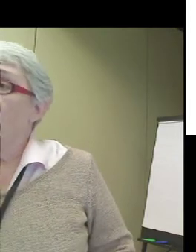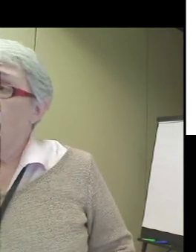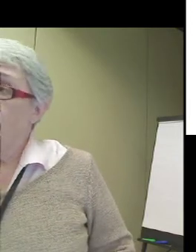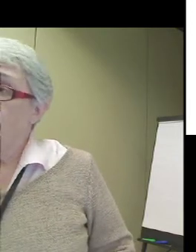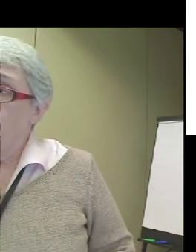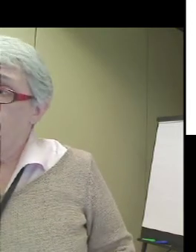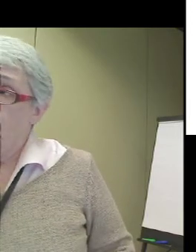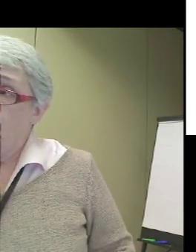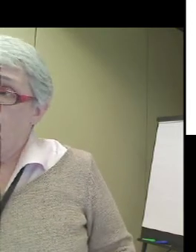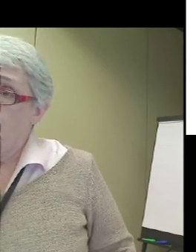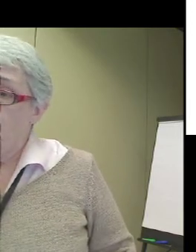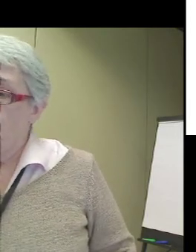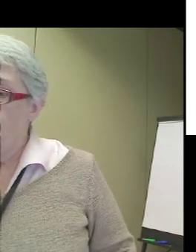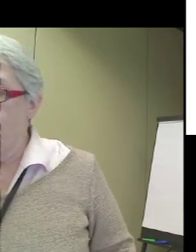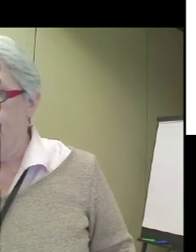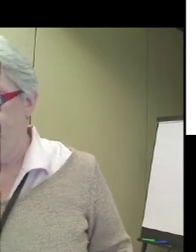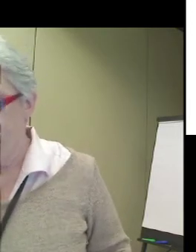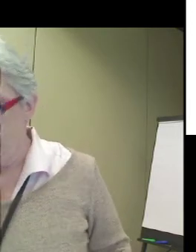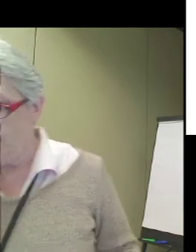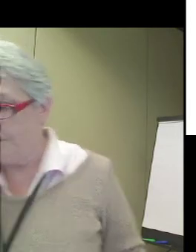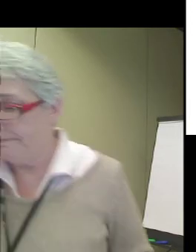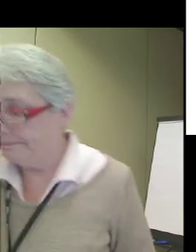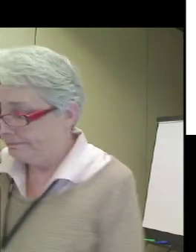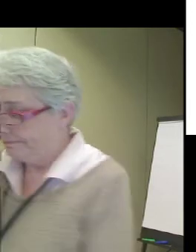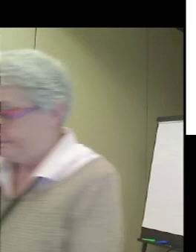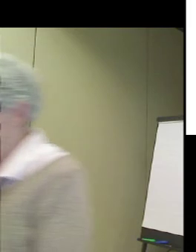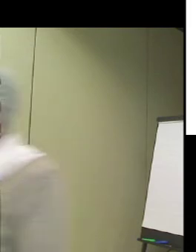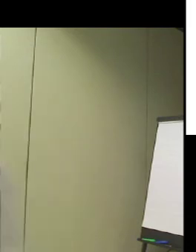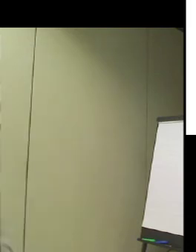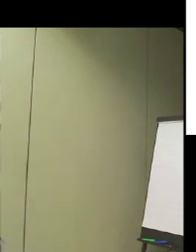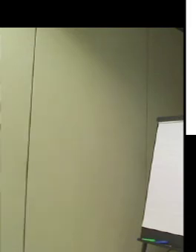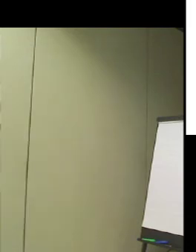That's the website for those of you who can't come this afternoon. Thank you.